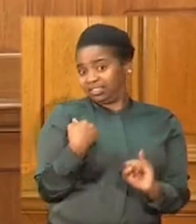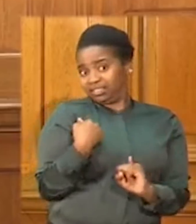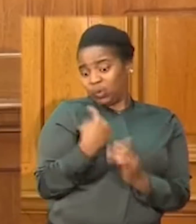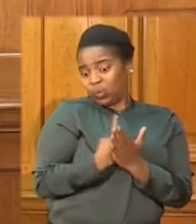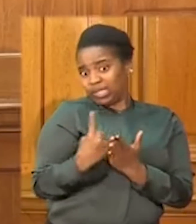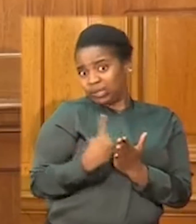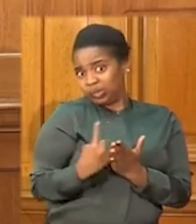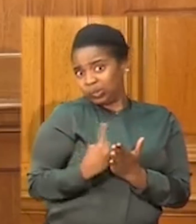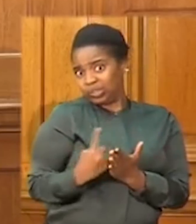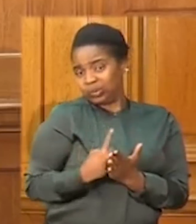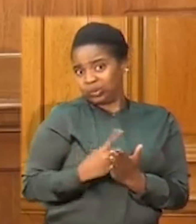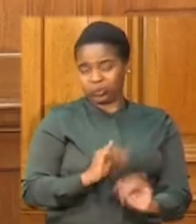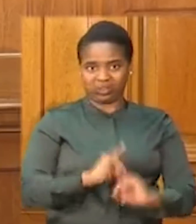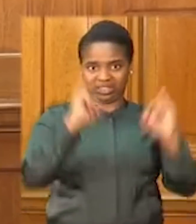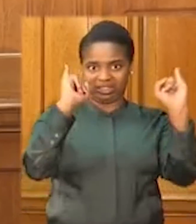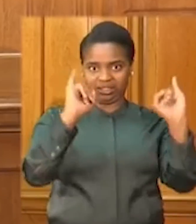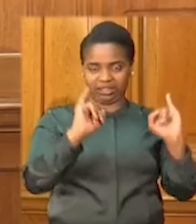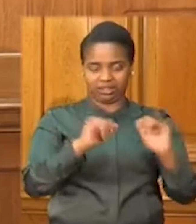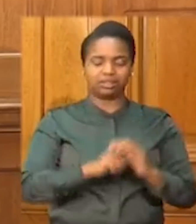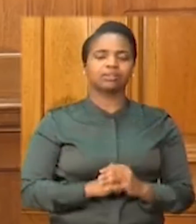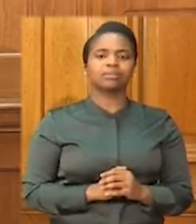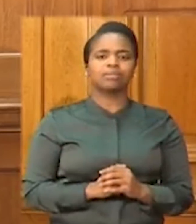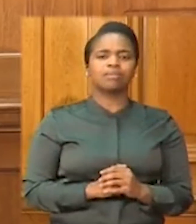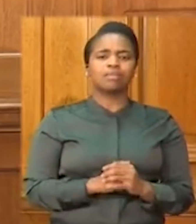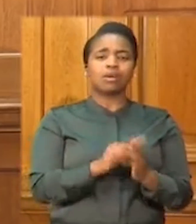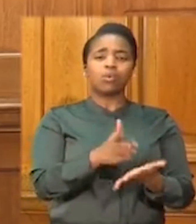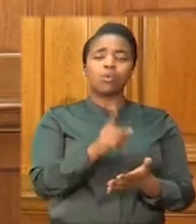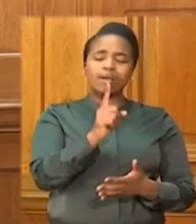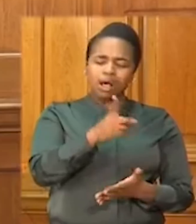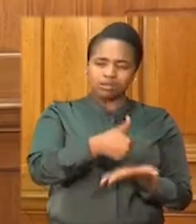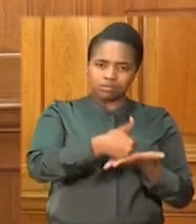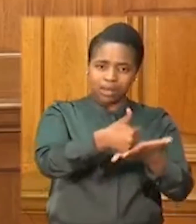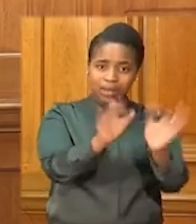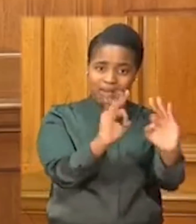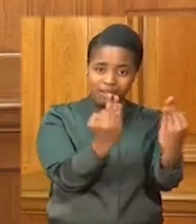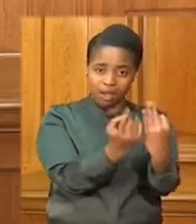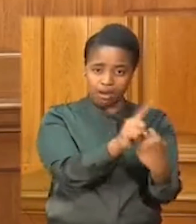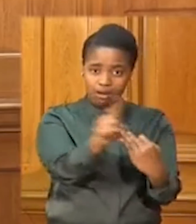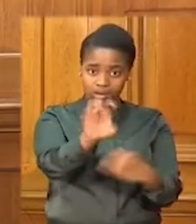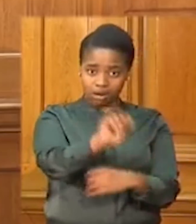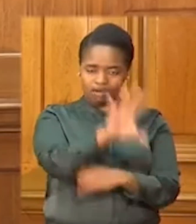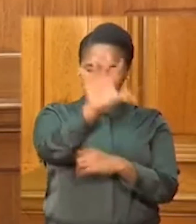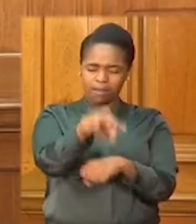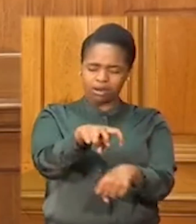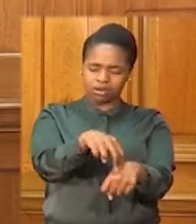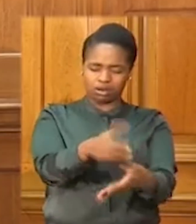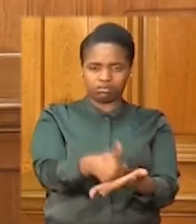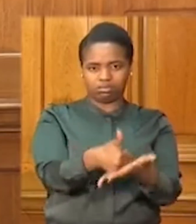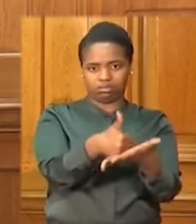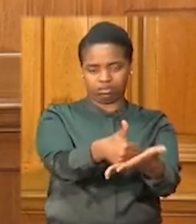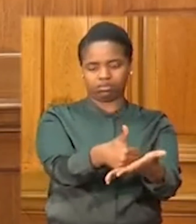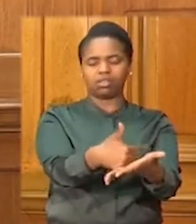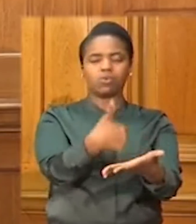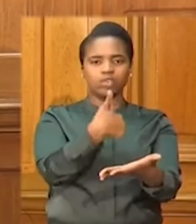to reach the most vulnerable families in our country, we have decided on a